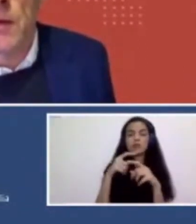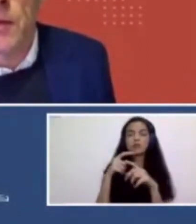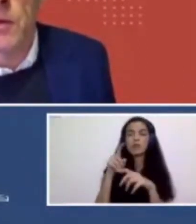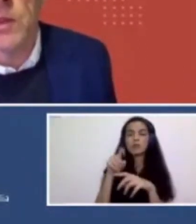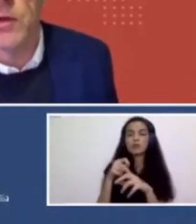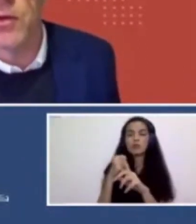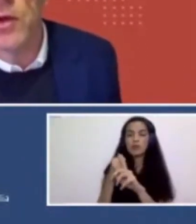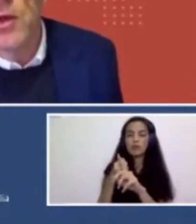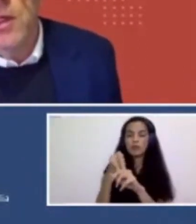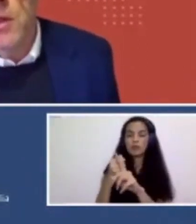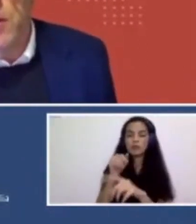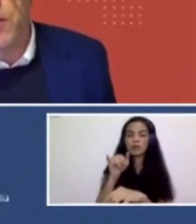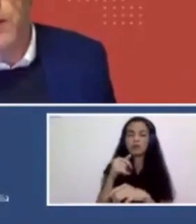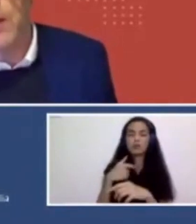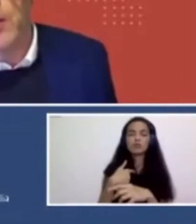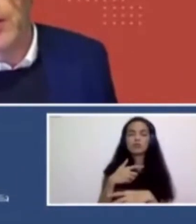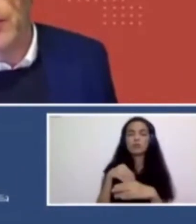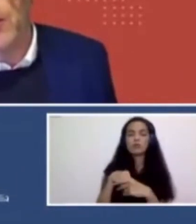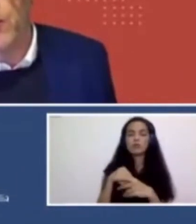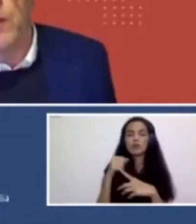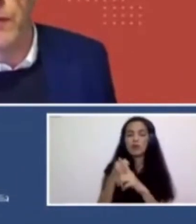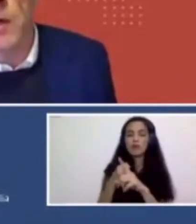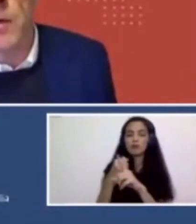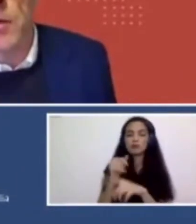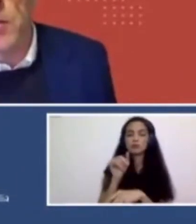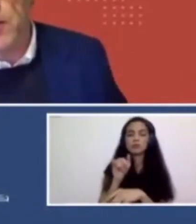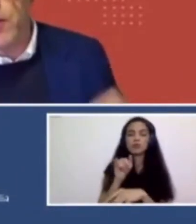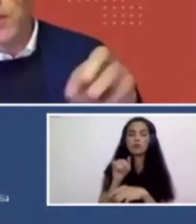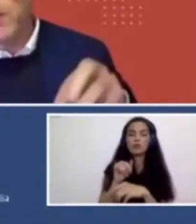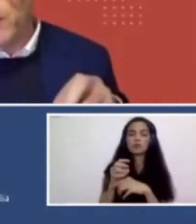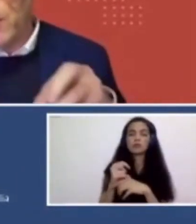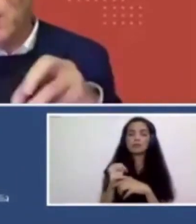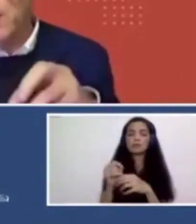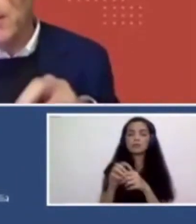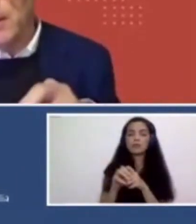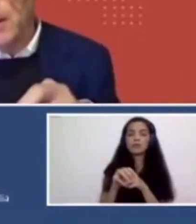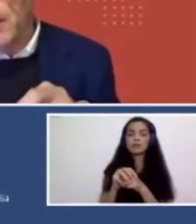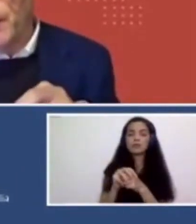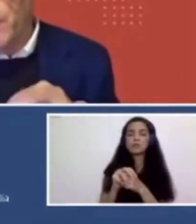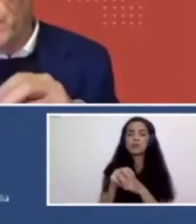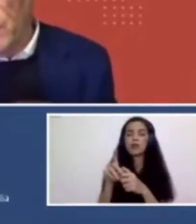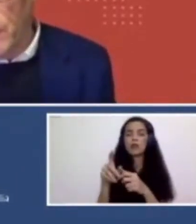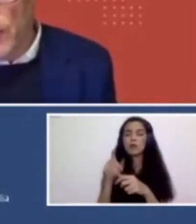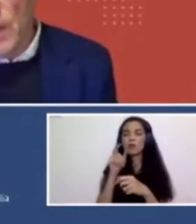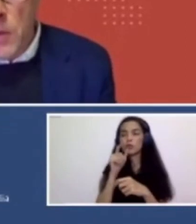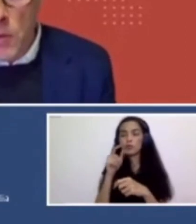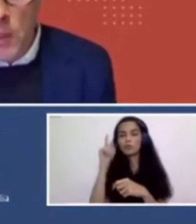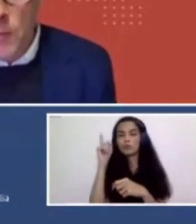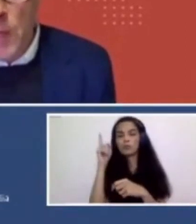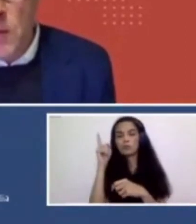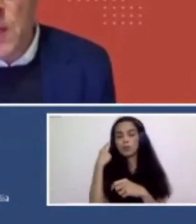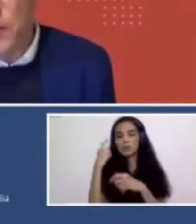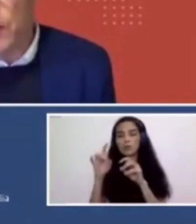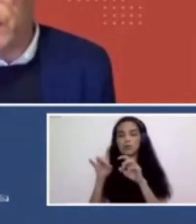other thing that we do is constantly, I mean, sometimes we advise local councils. Because in Australia, um, you'll see that the major city,